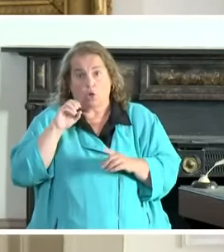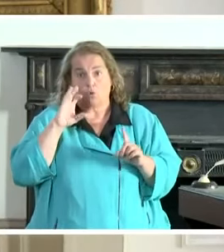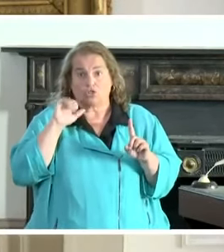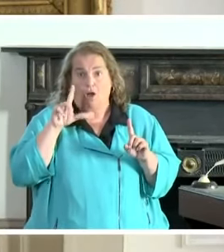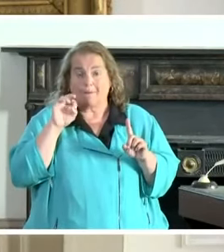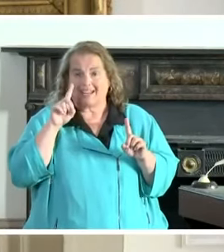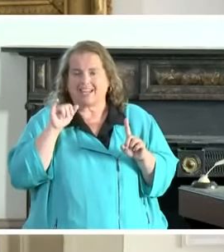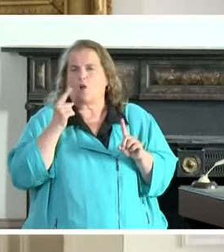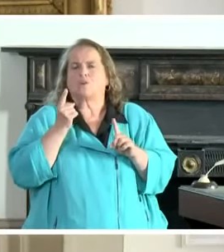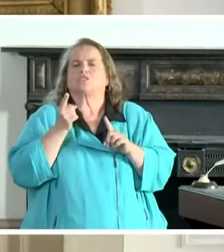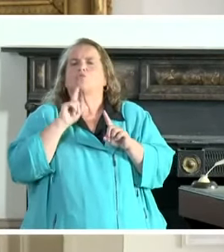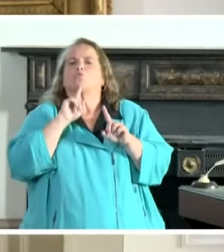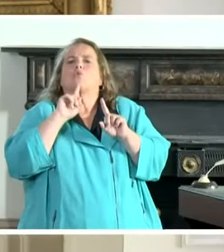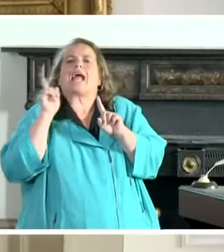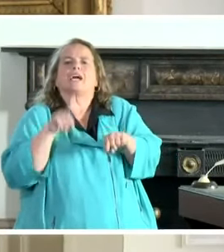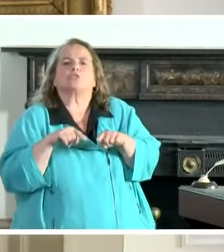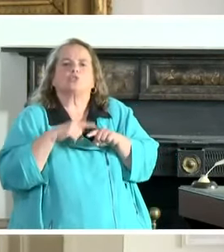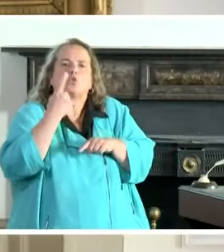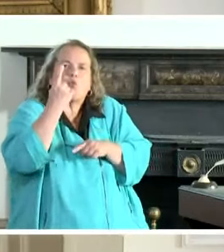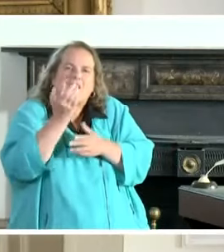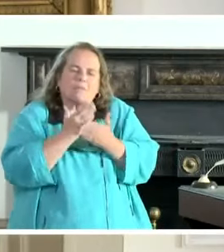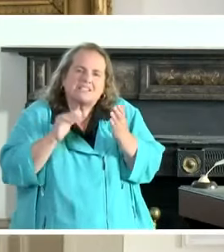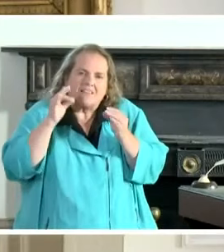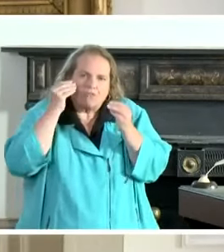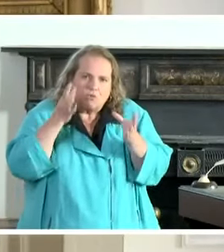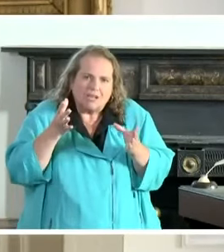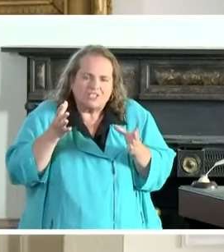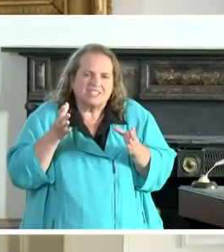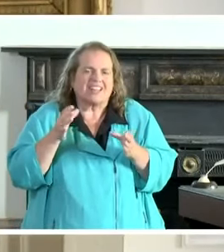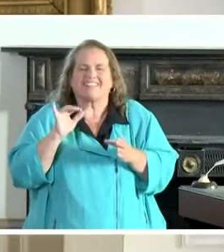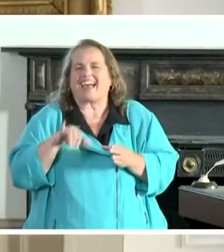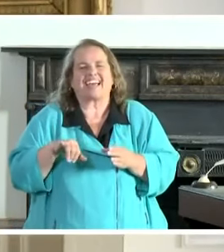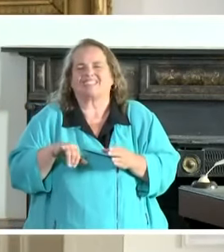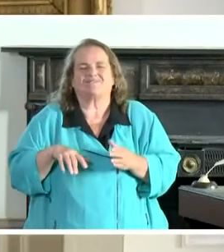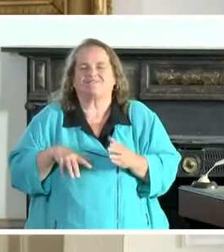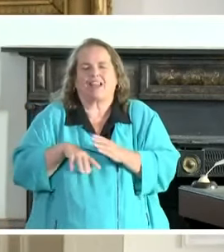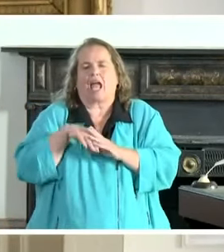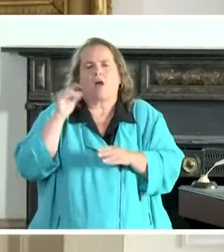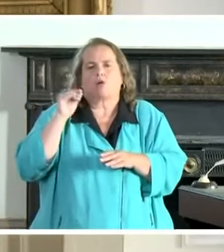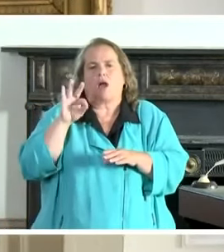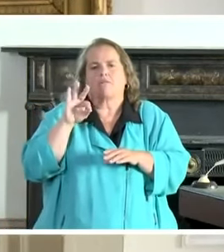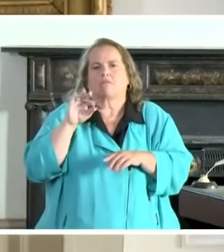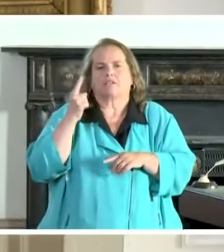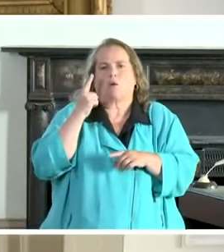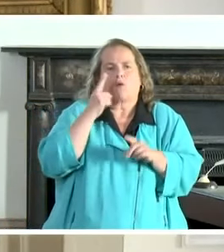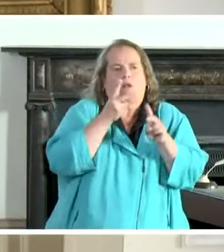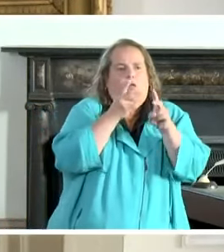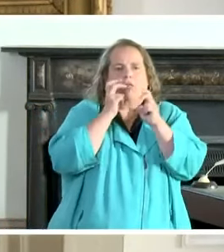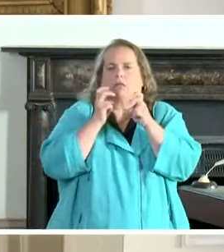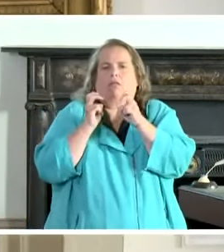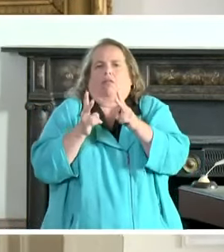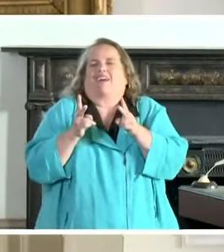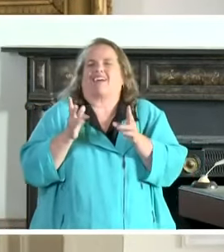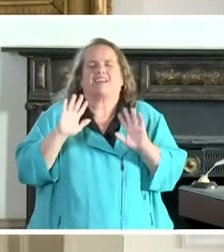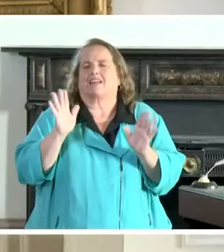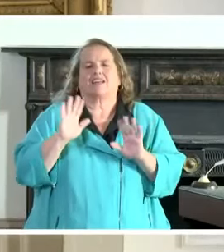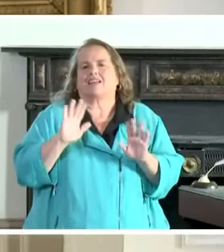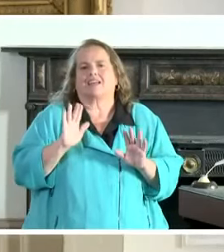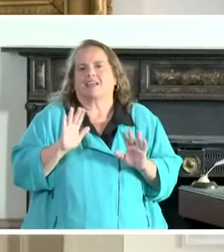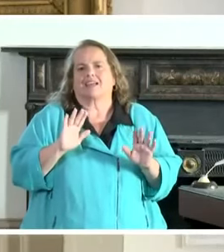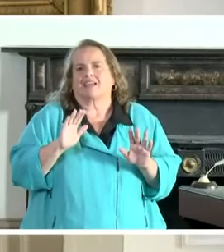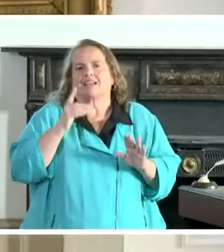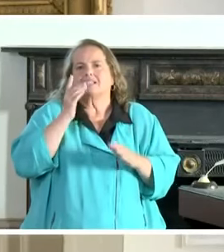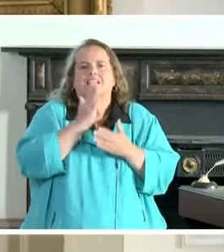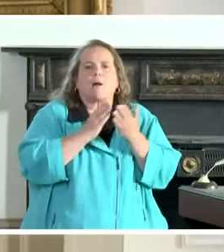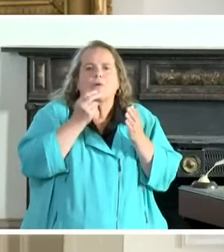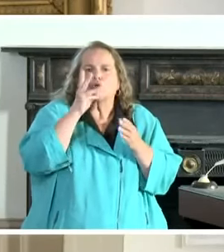to one piece of information out of context. And that's what happens on social media. You get a certain number of